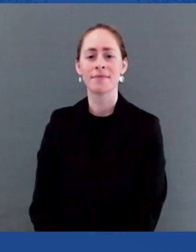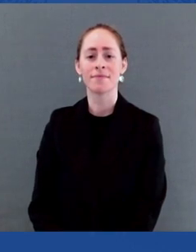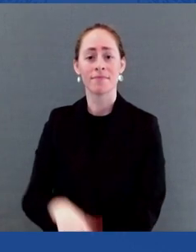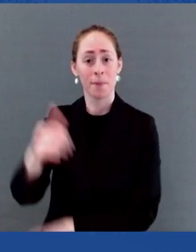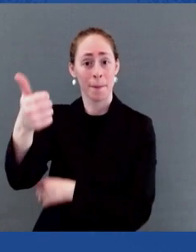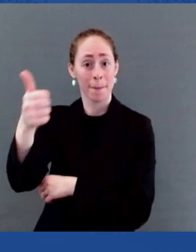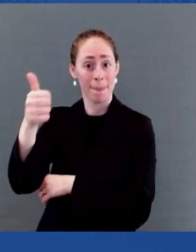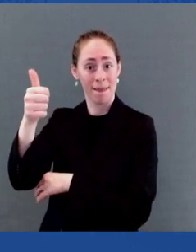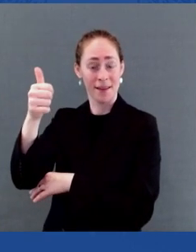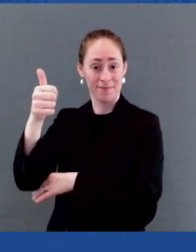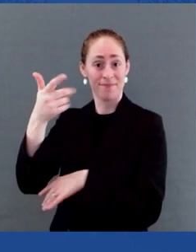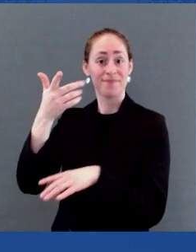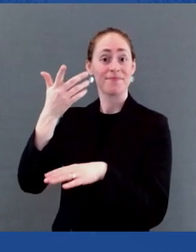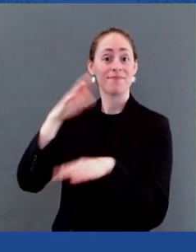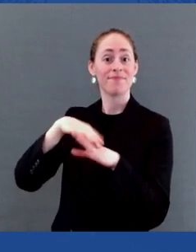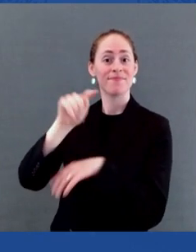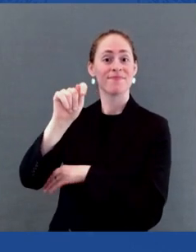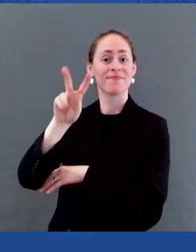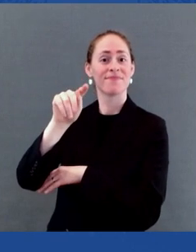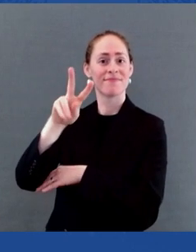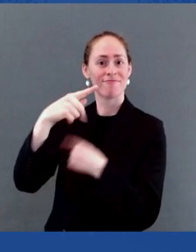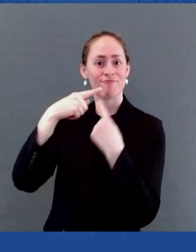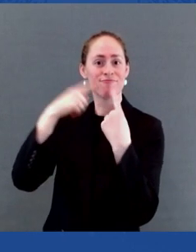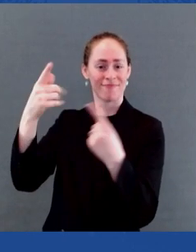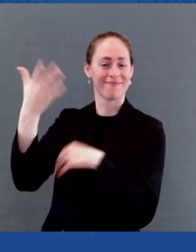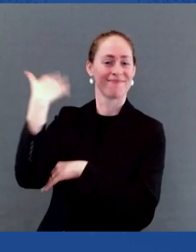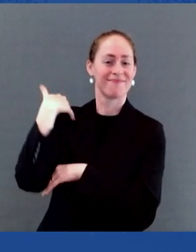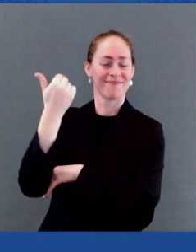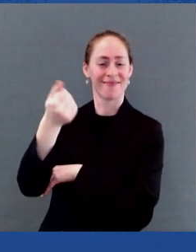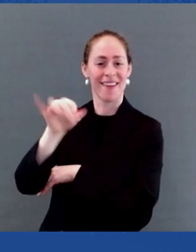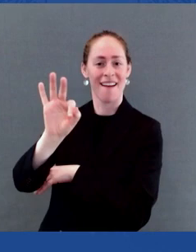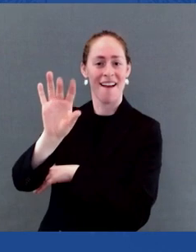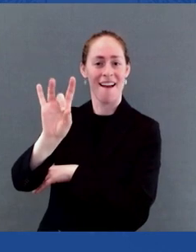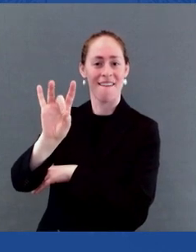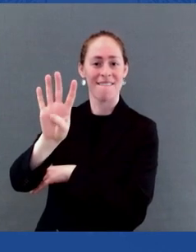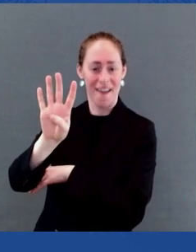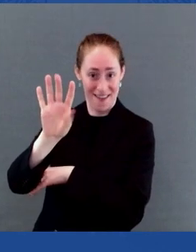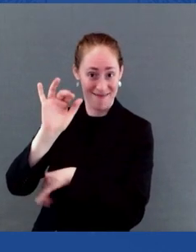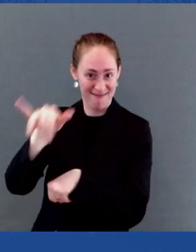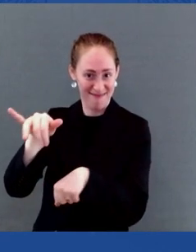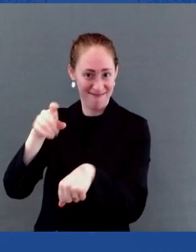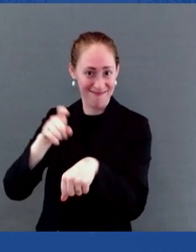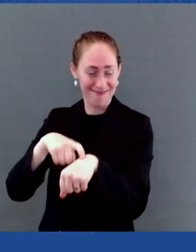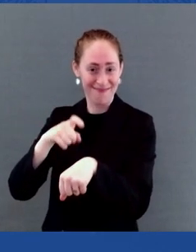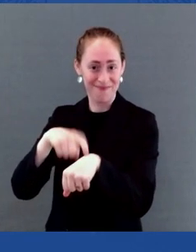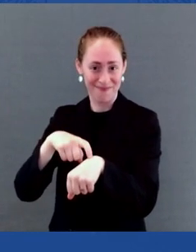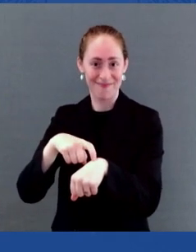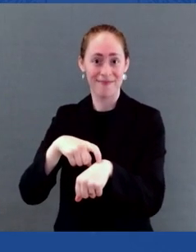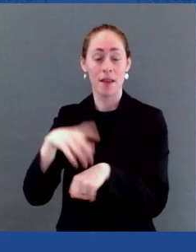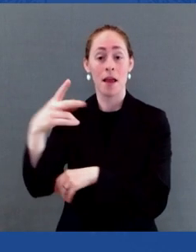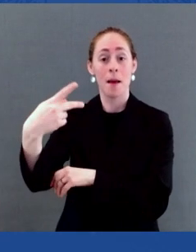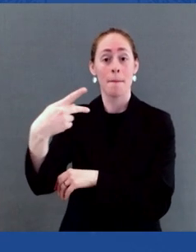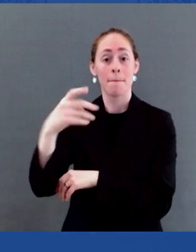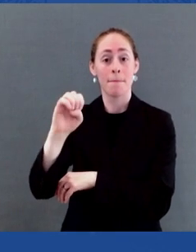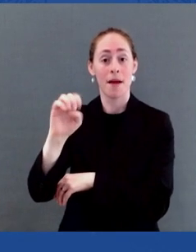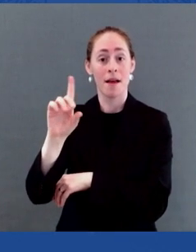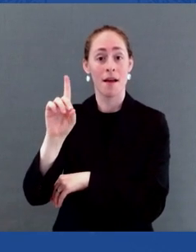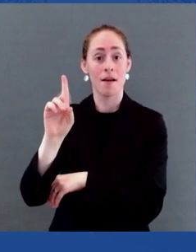Pedro asked the world a simple question. He said, I wonder now, as I look around me,